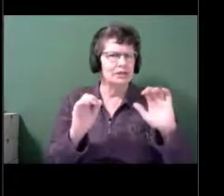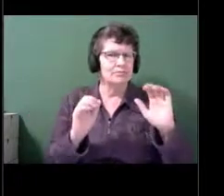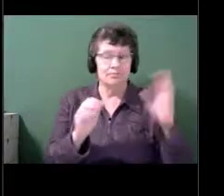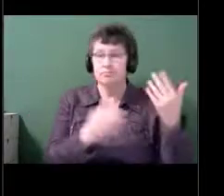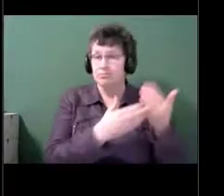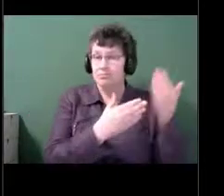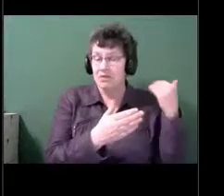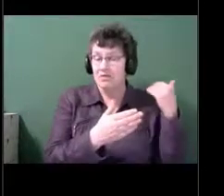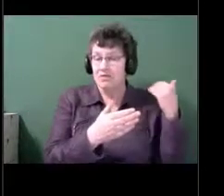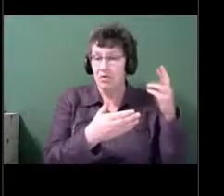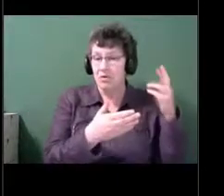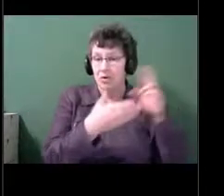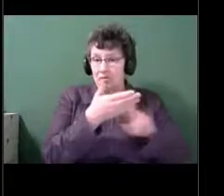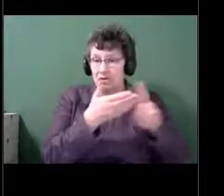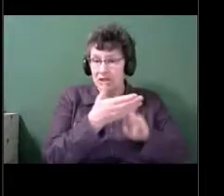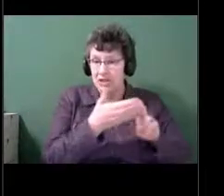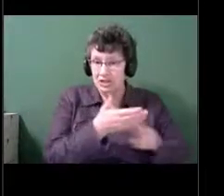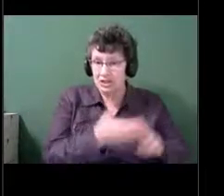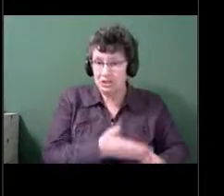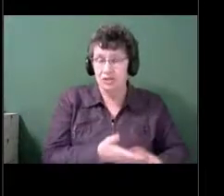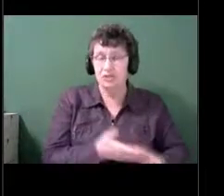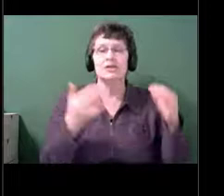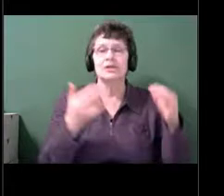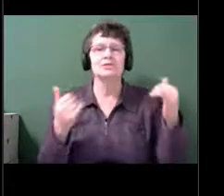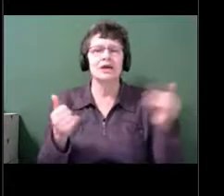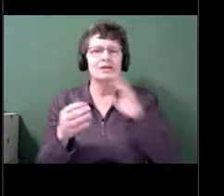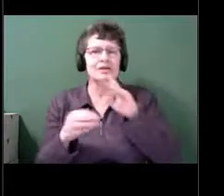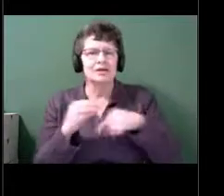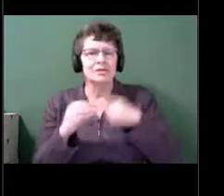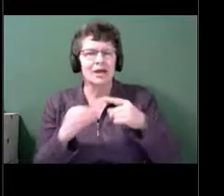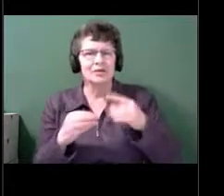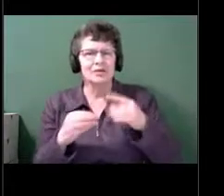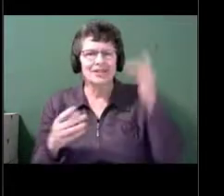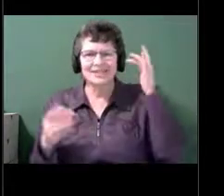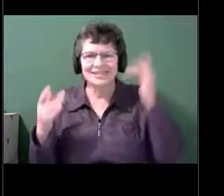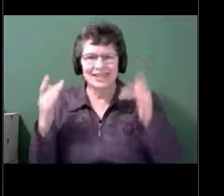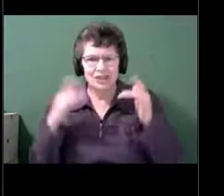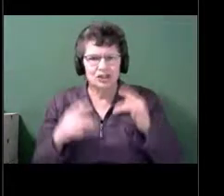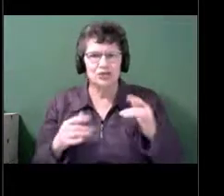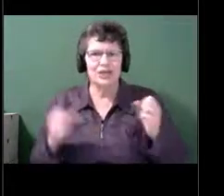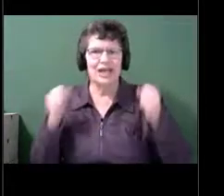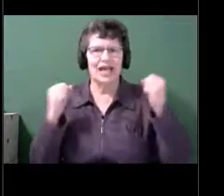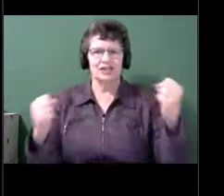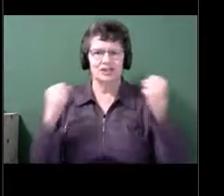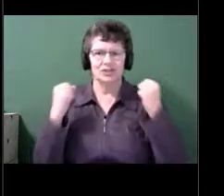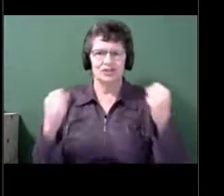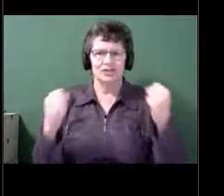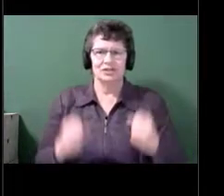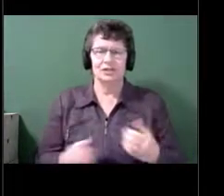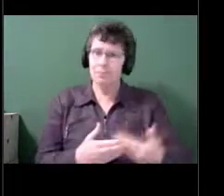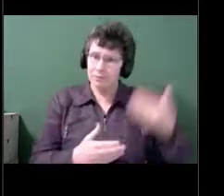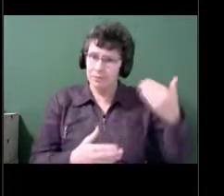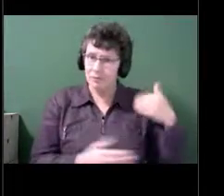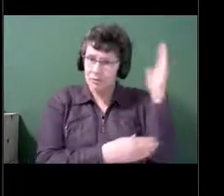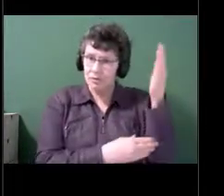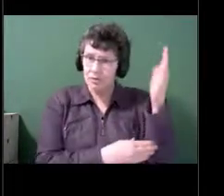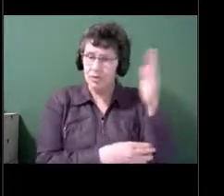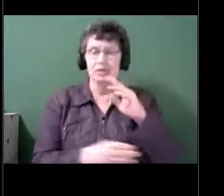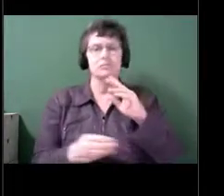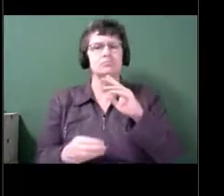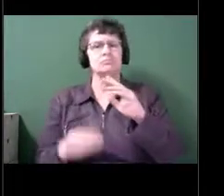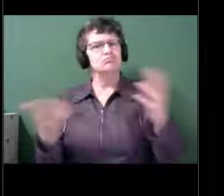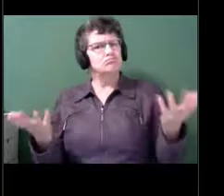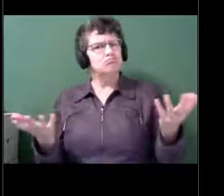heard a lot in the first talk about how art, you know, would enable you to be creative and use your brain and